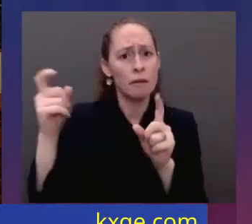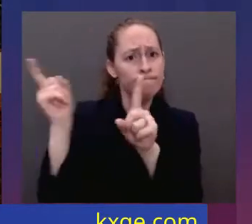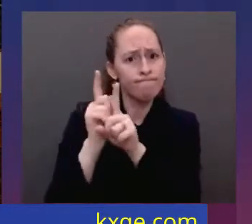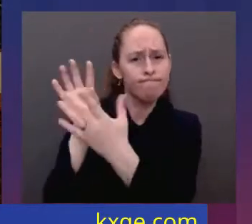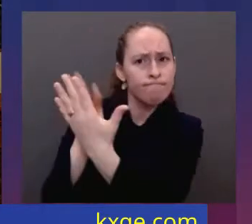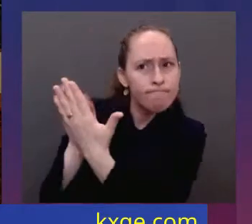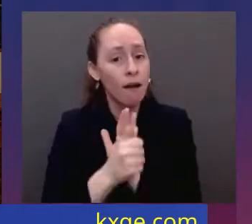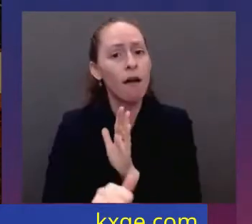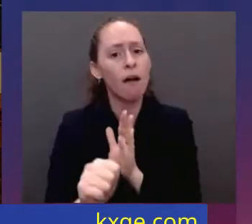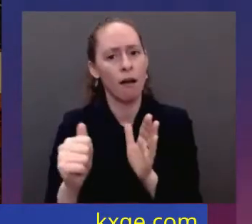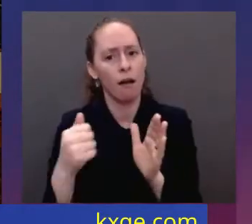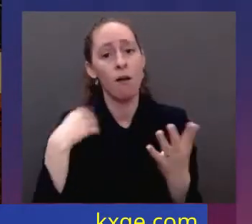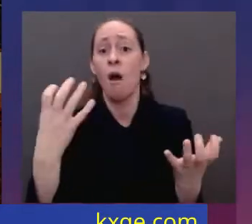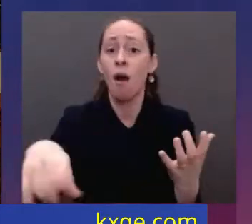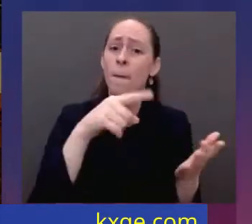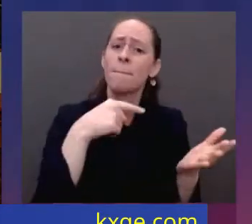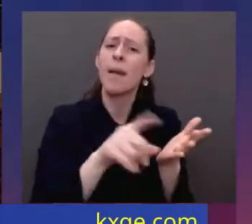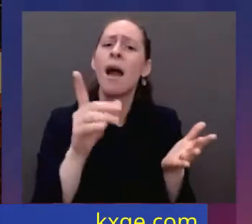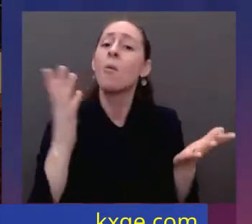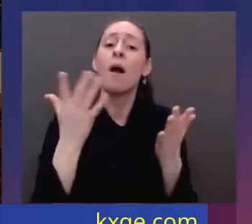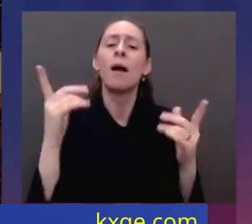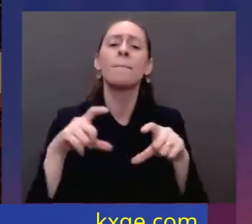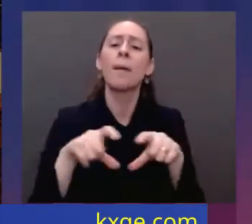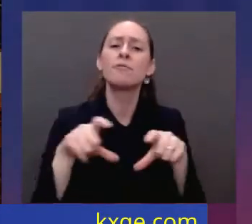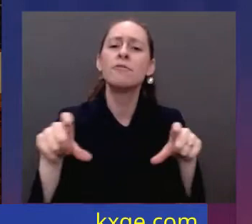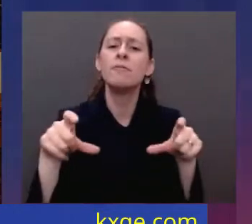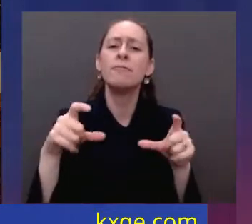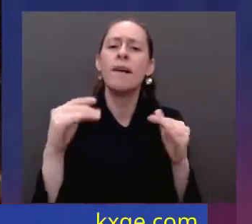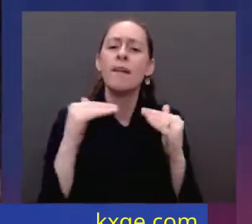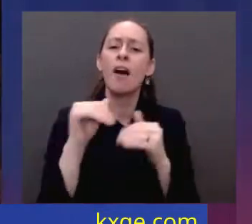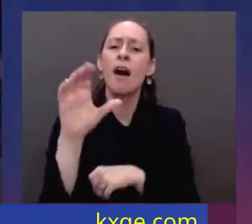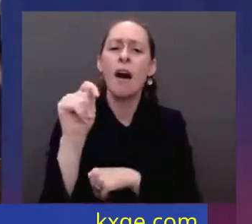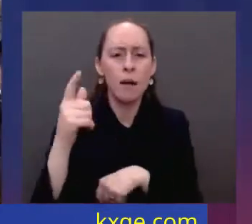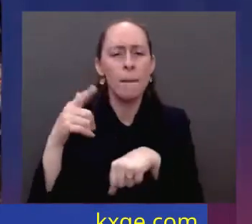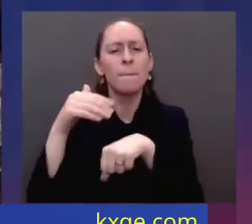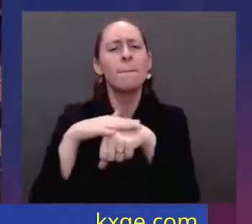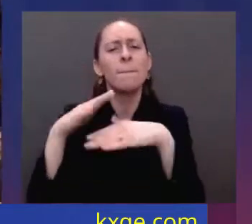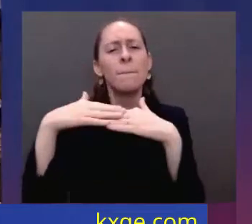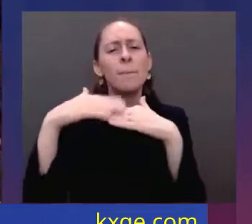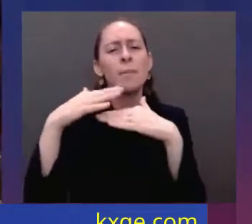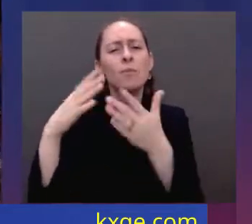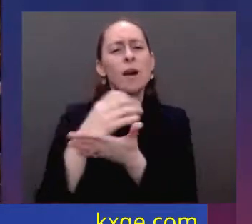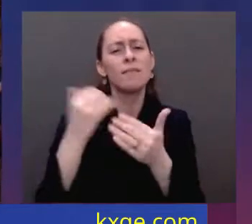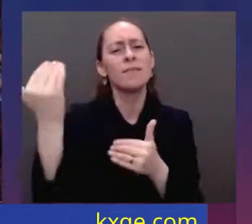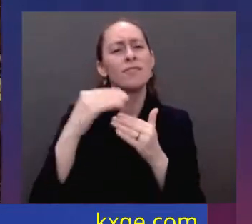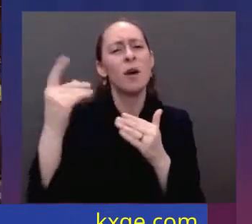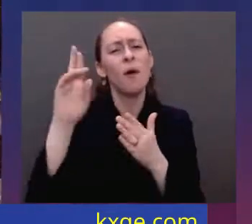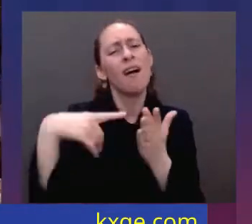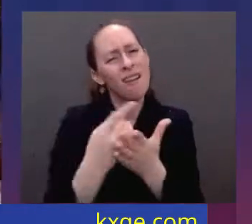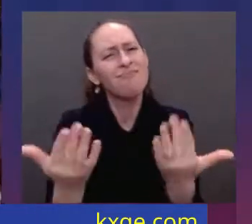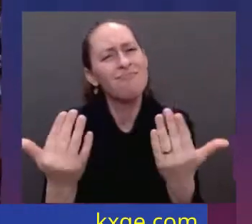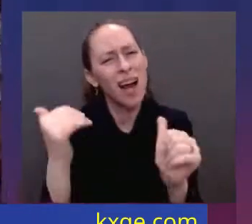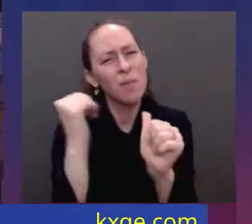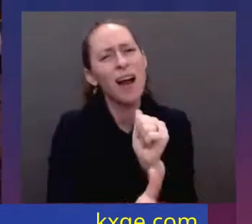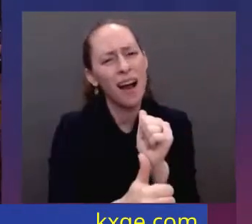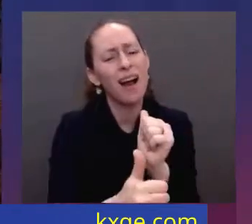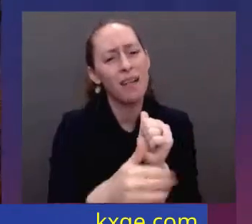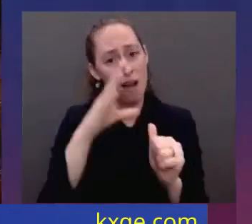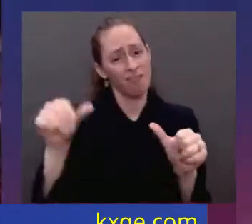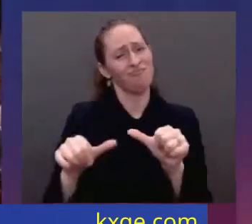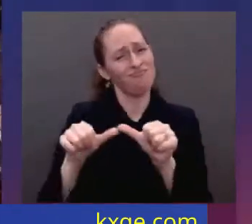Fairness Act and pay leave the minimum wage to $15 an hour and extend the child tax credit so no one has to raise the family in poverty.